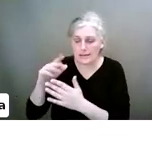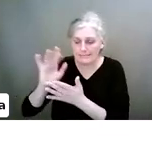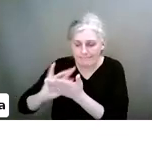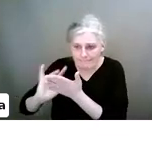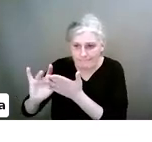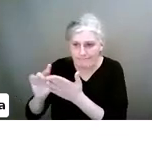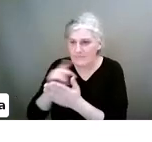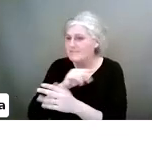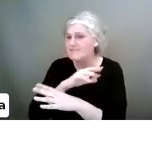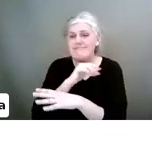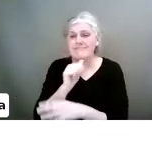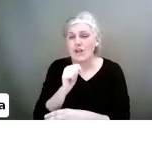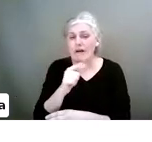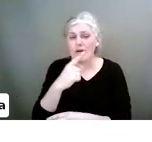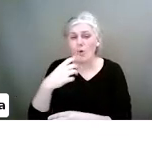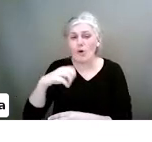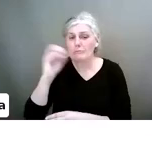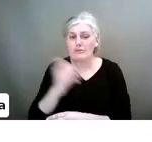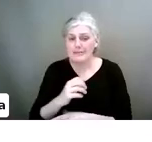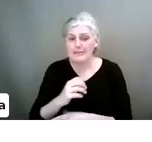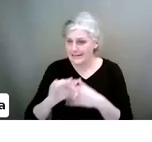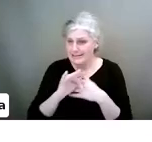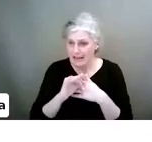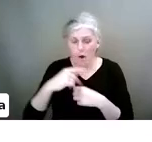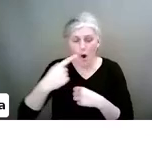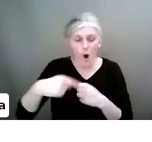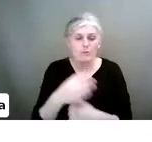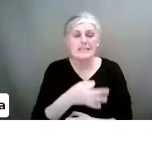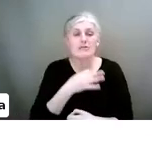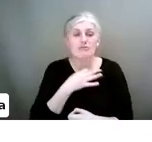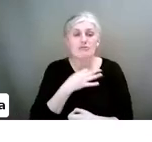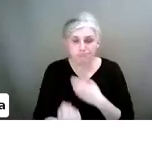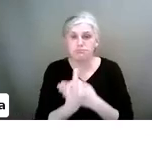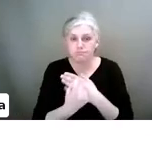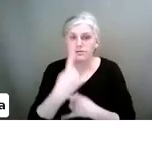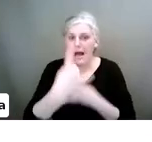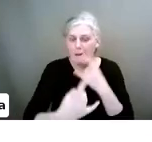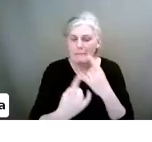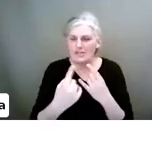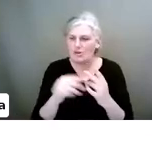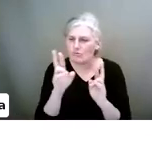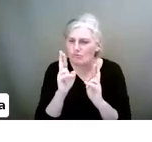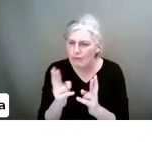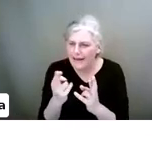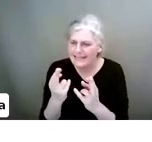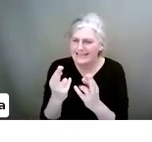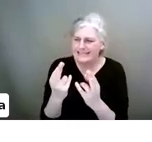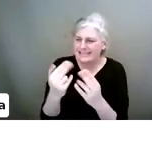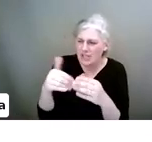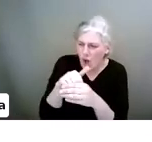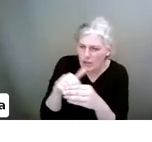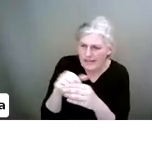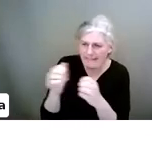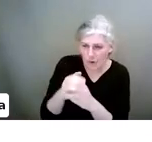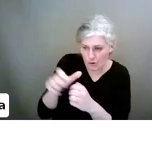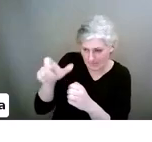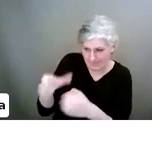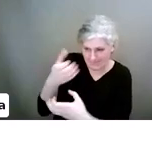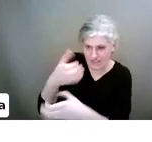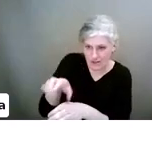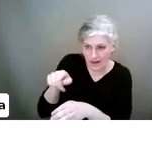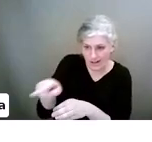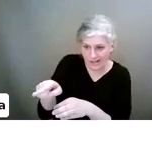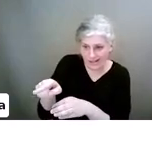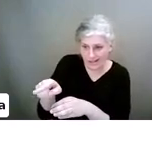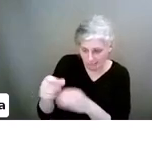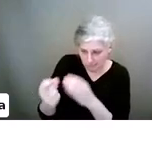percent safe. There's always a risk of something happening, of inappropriate content, of, you know, maybe an